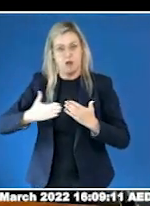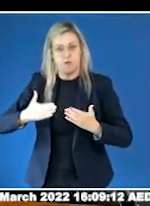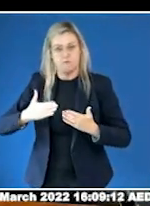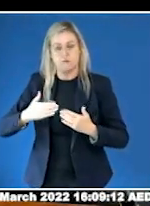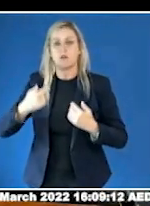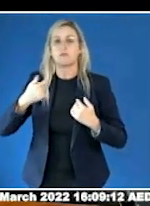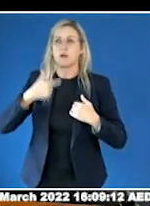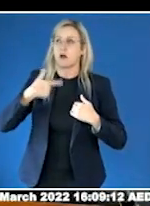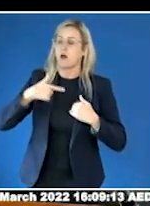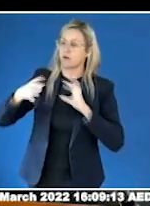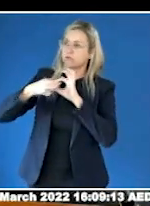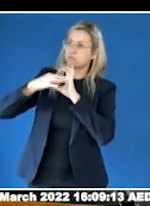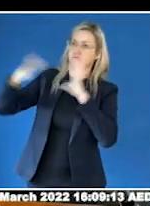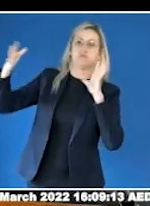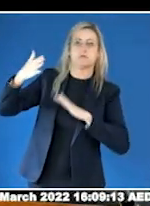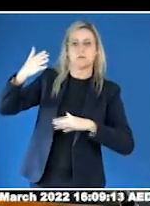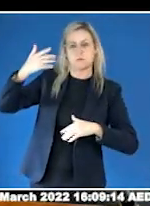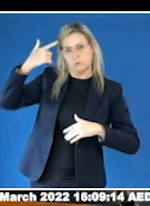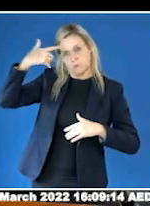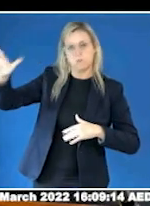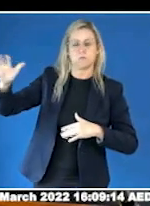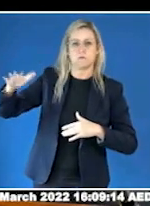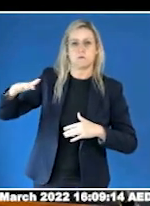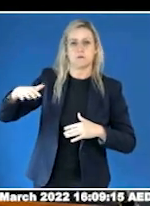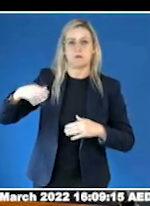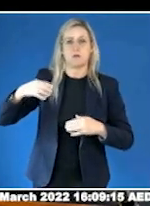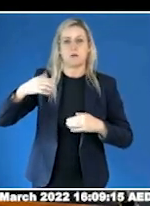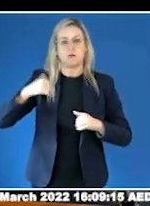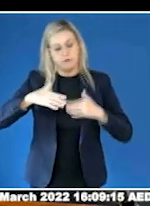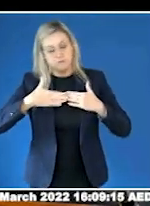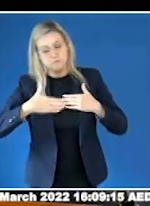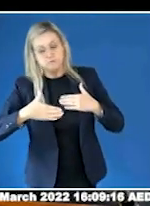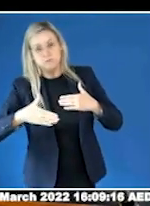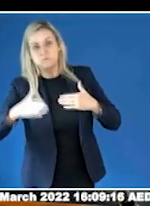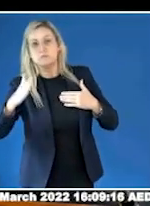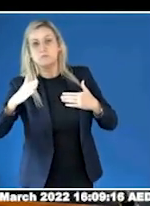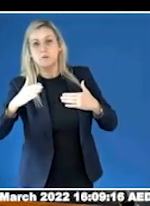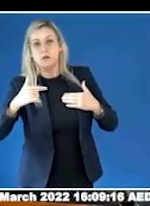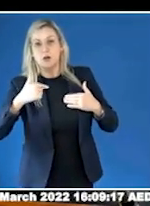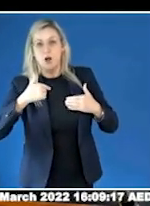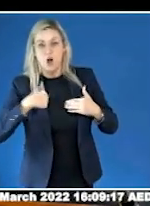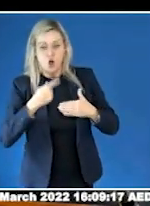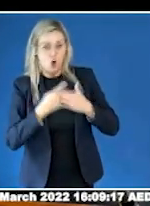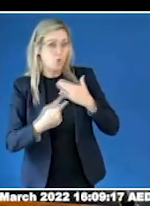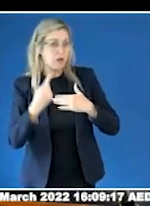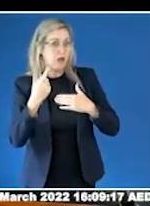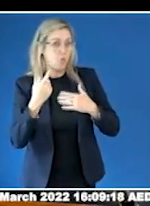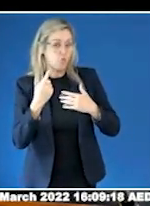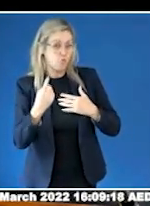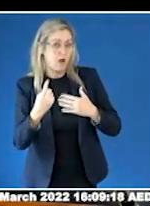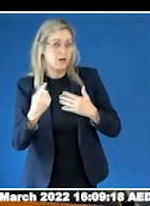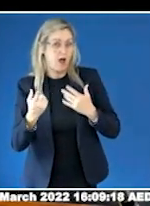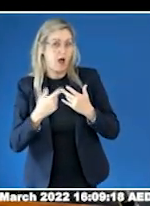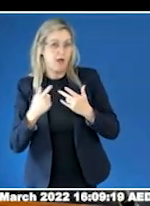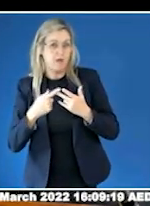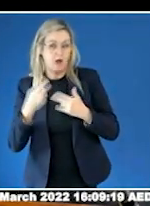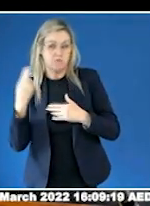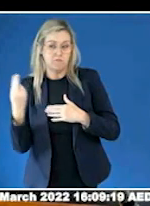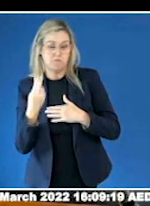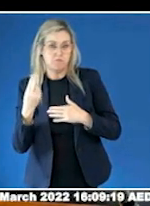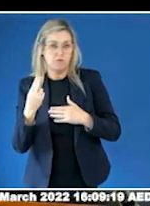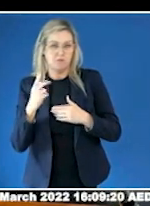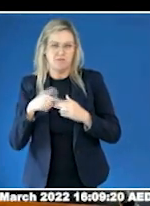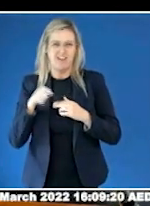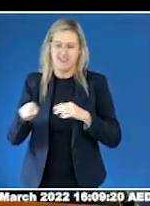But the truth is, I've only had one other intimate relationship since that time, and that too was abusive. Other than that, I've emotionally separated